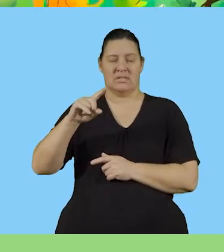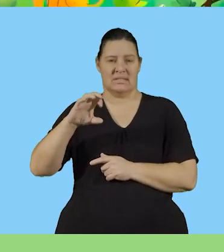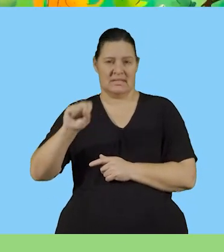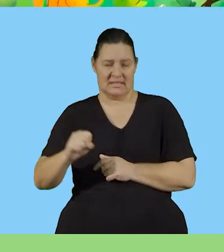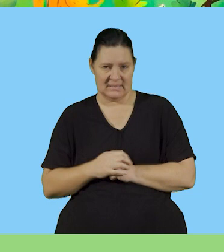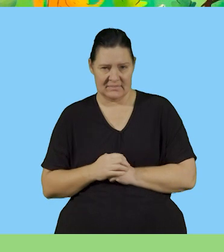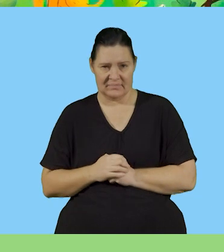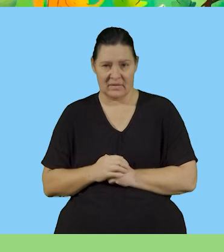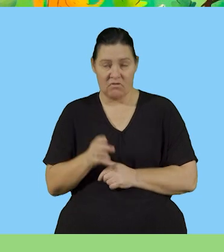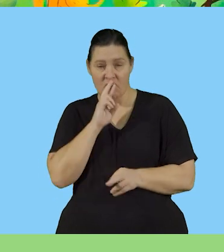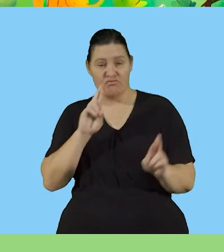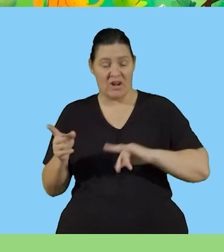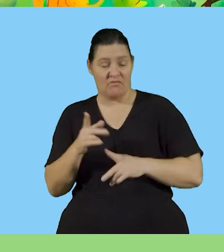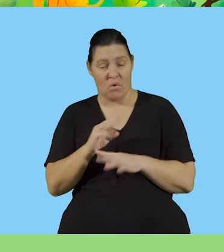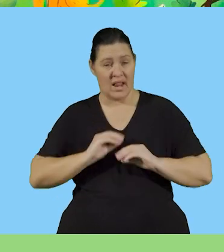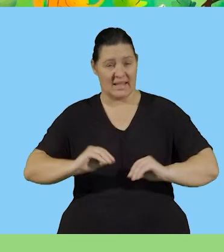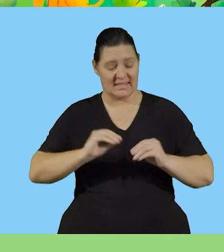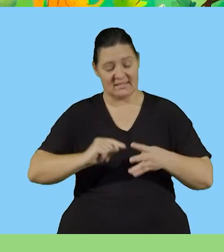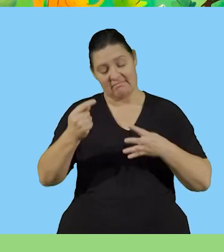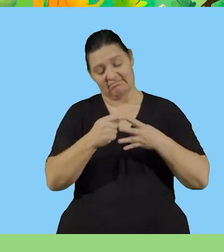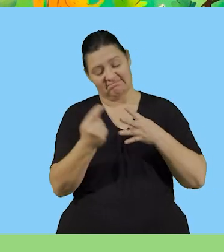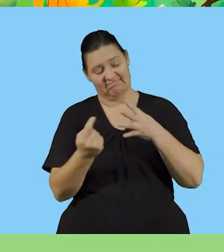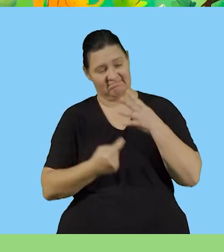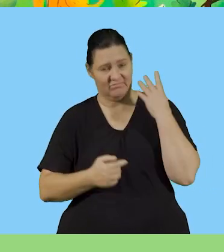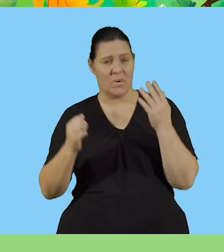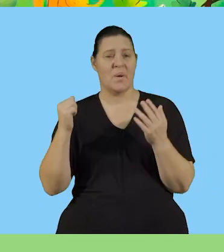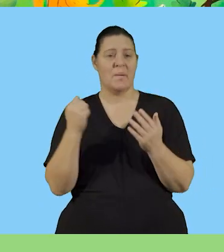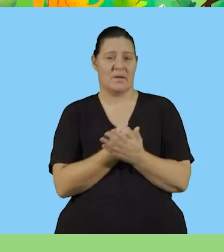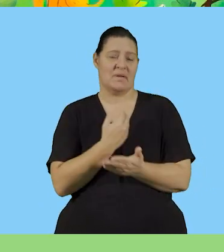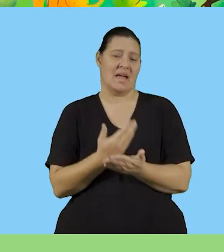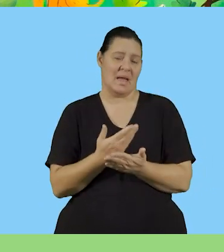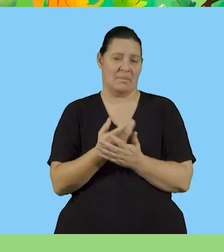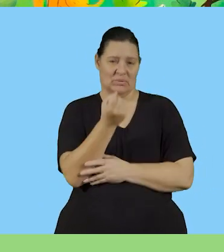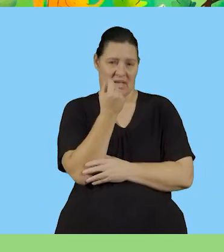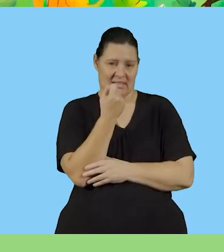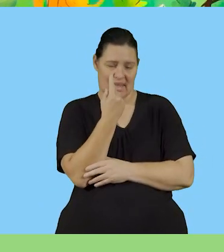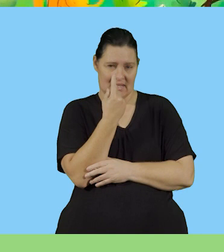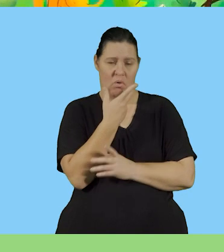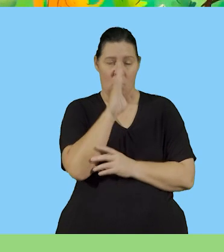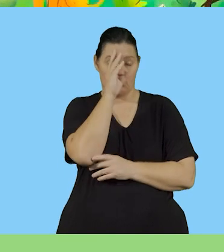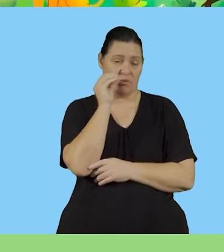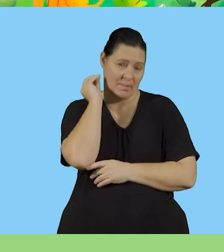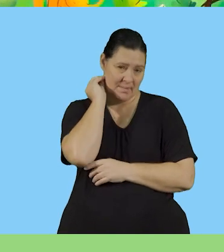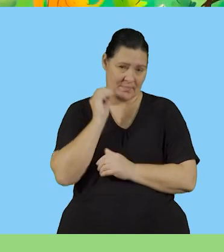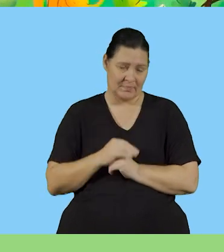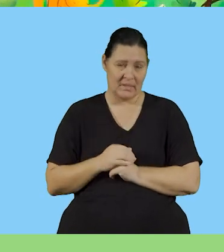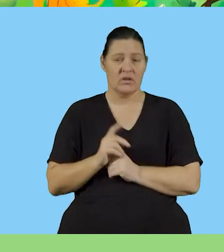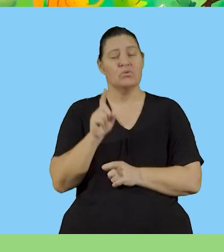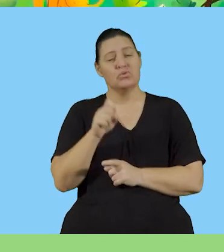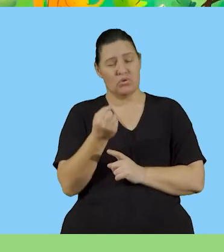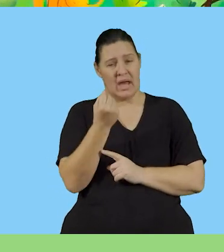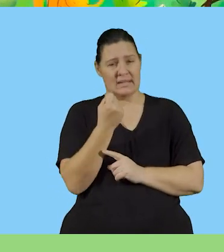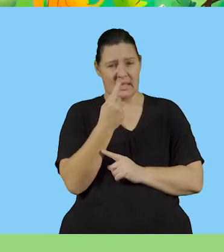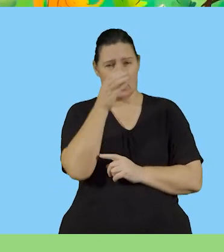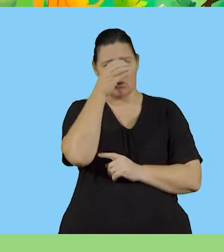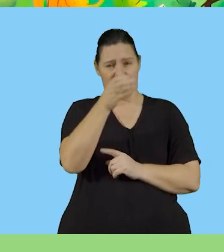So in order for you to be ready for this lesson, these are the things that you should be able to understand or remember. So